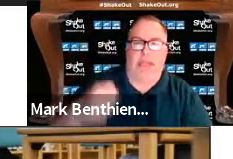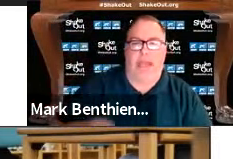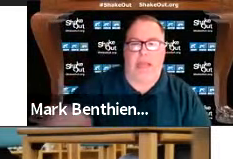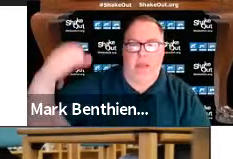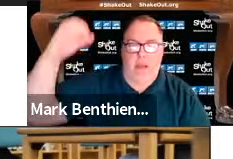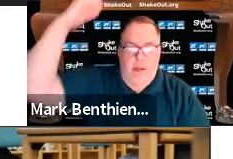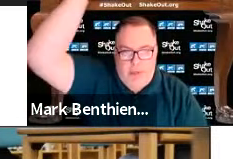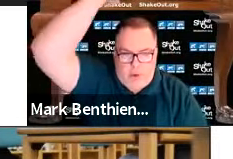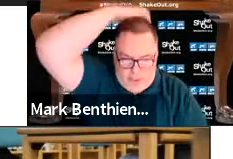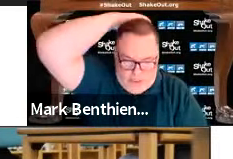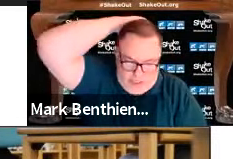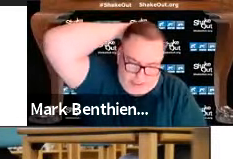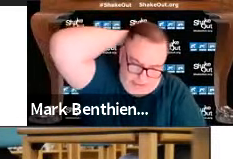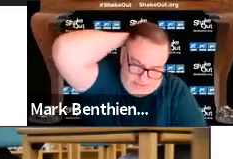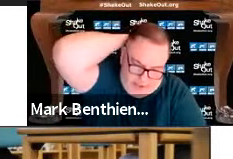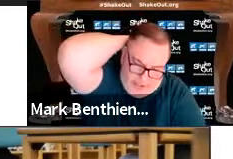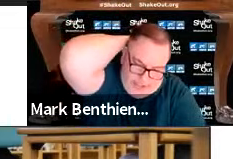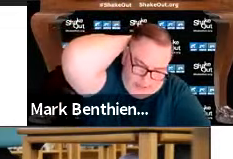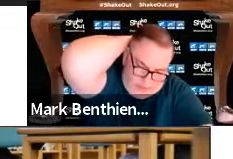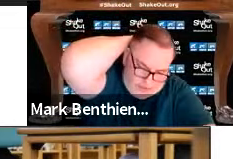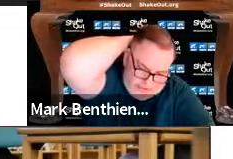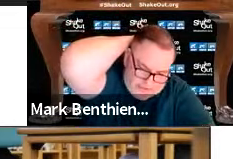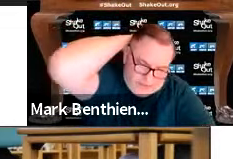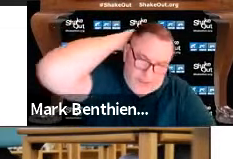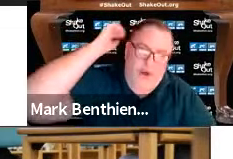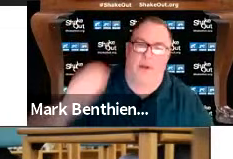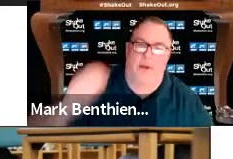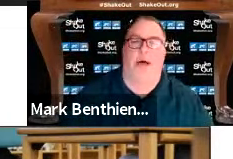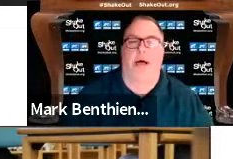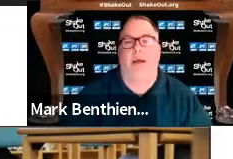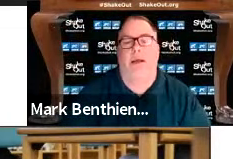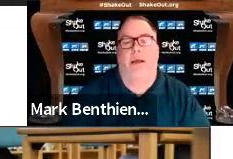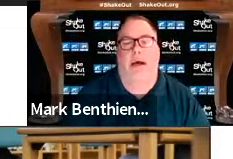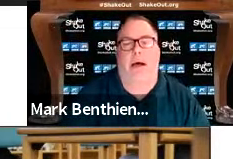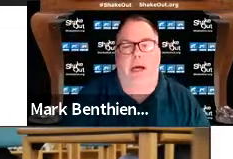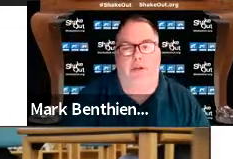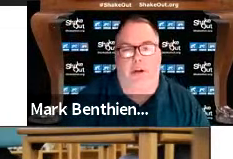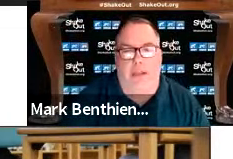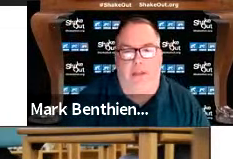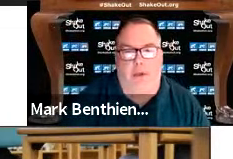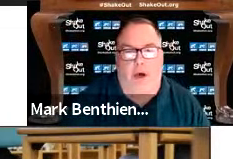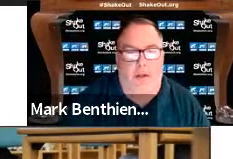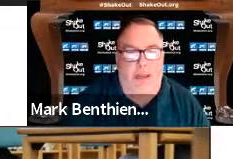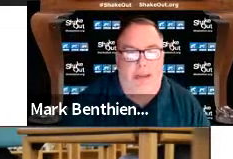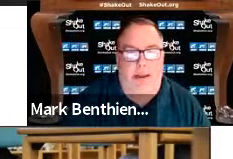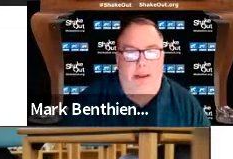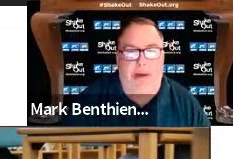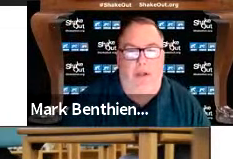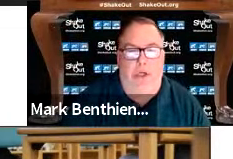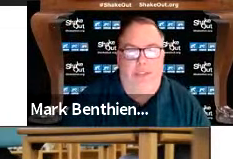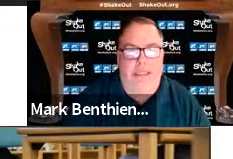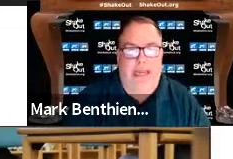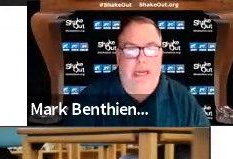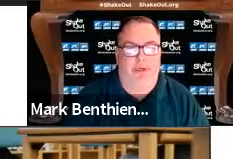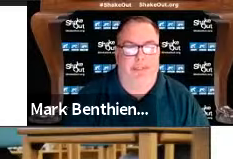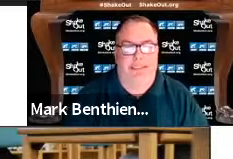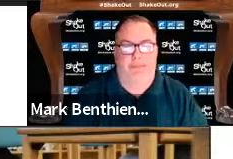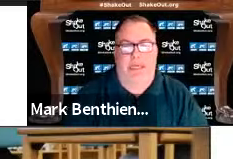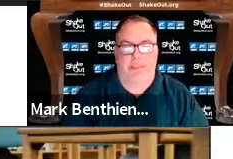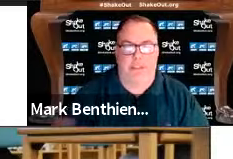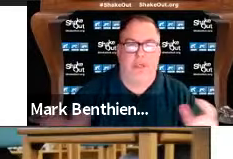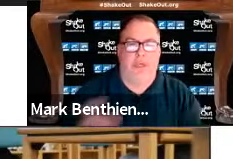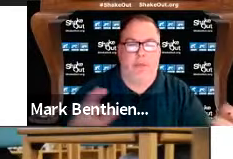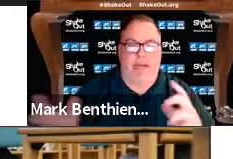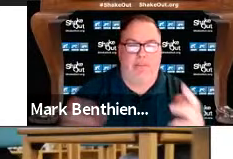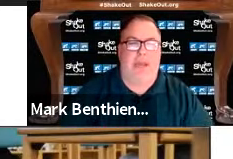you really can't be holding on, covering your head, holding on to what you're underneath all while holding a camera at the